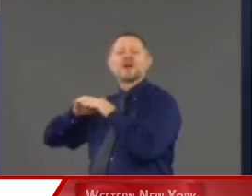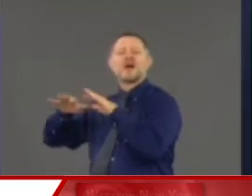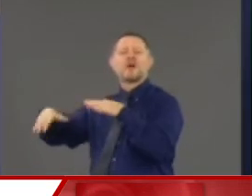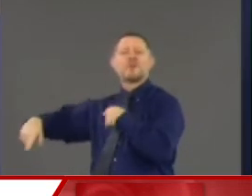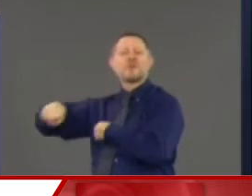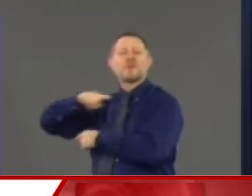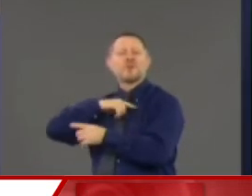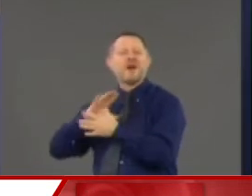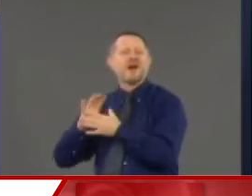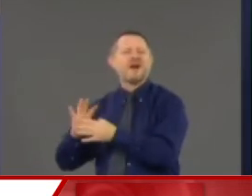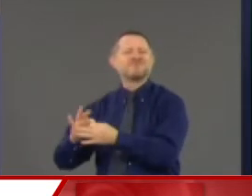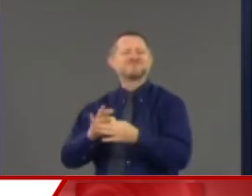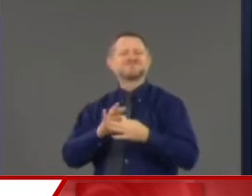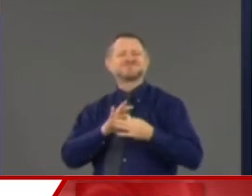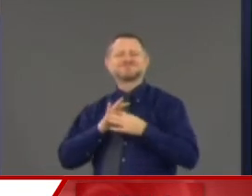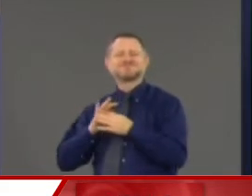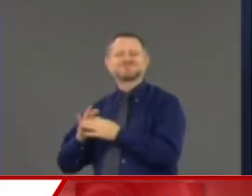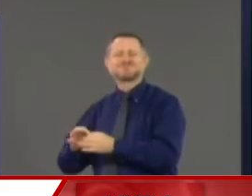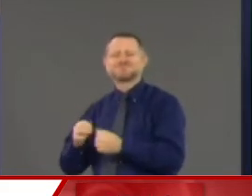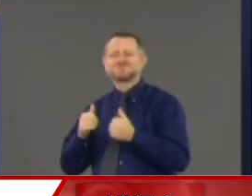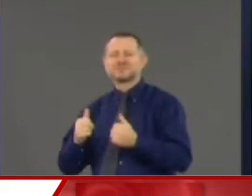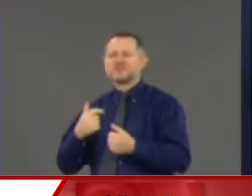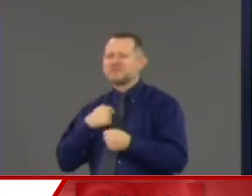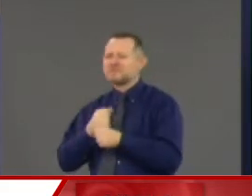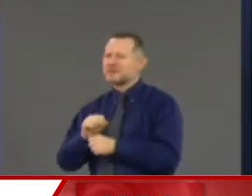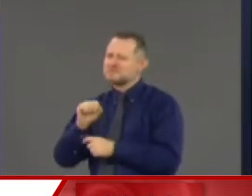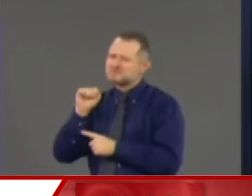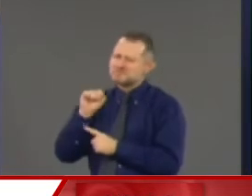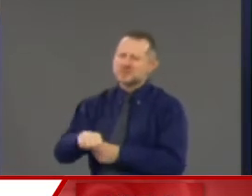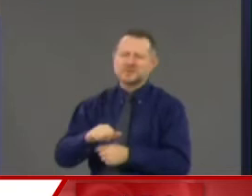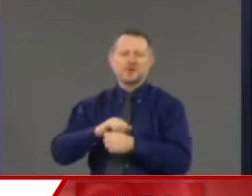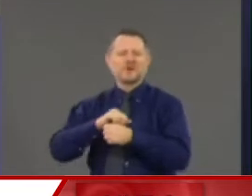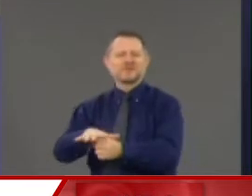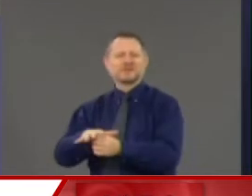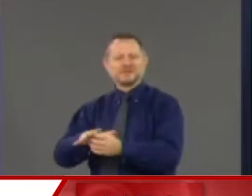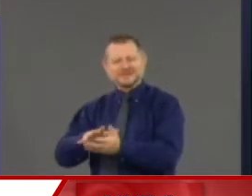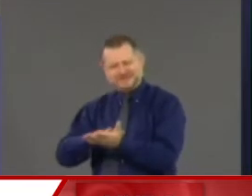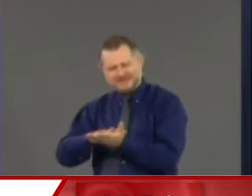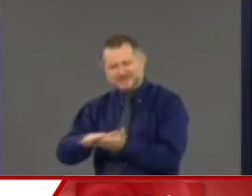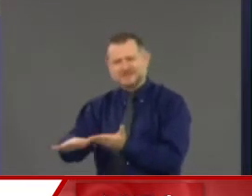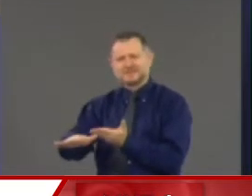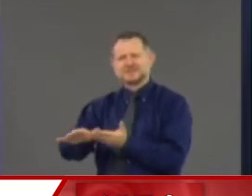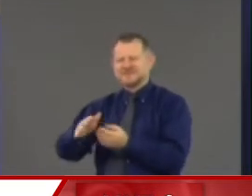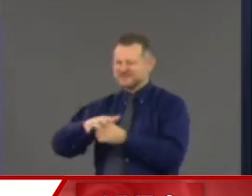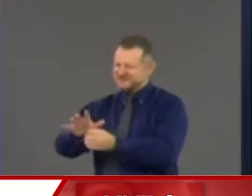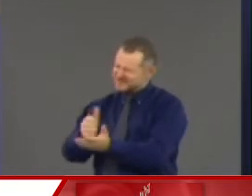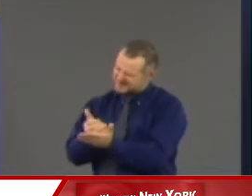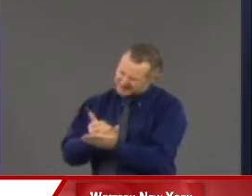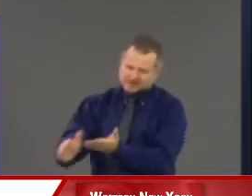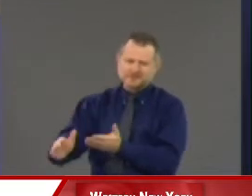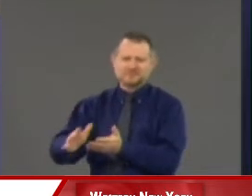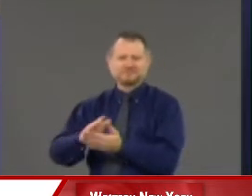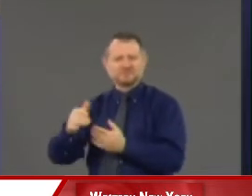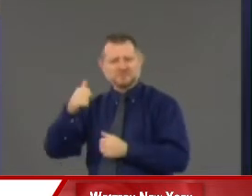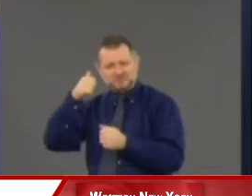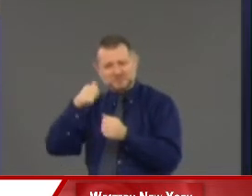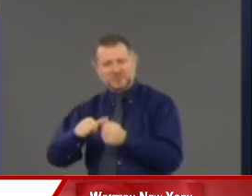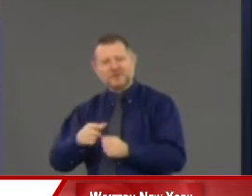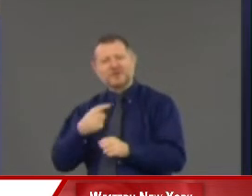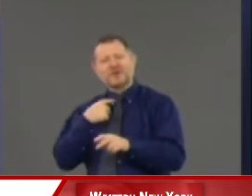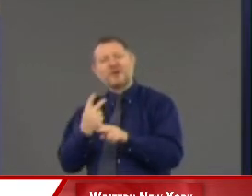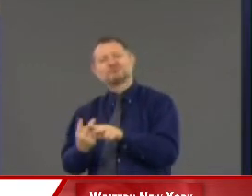and we knocked coronavirus on its rear end? Remember when we all wore